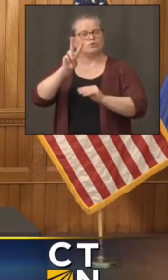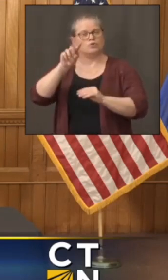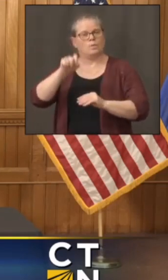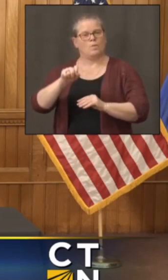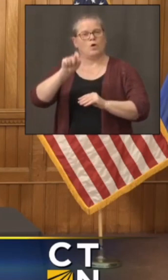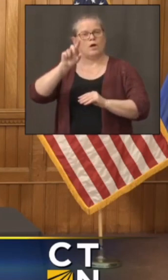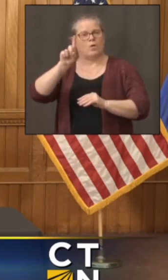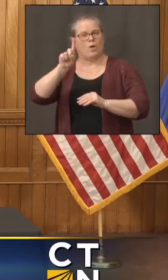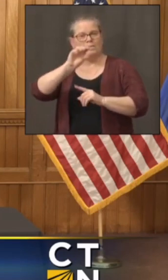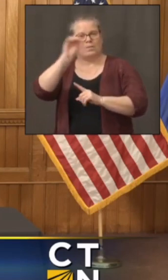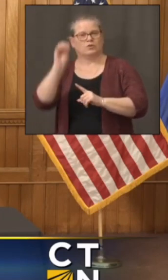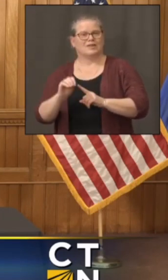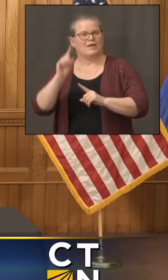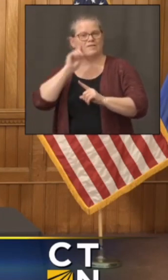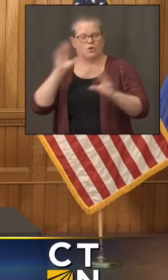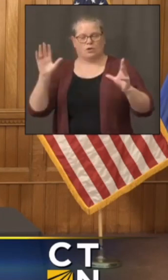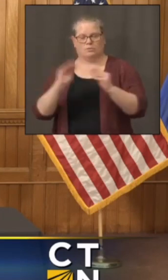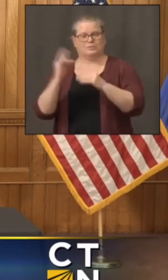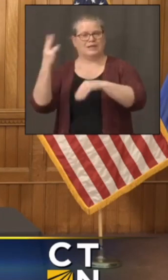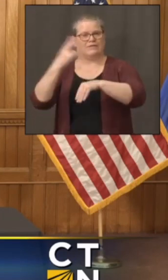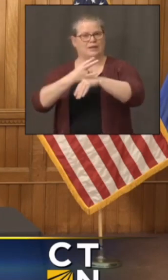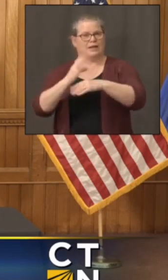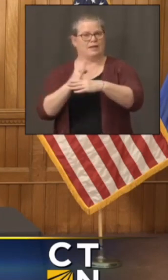The Waterbury Republican American.